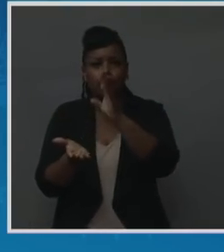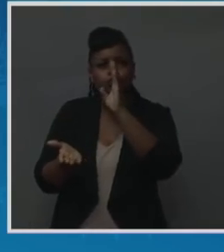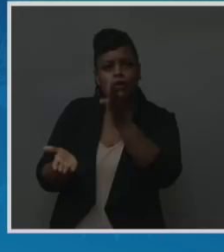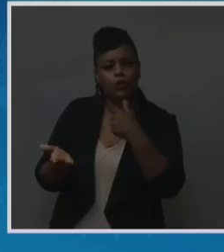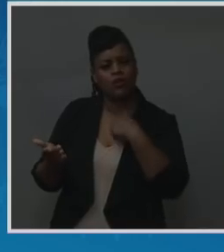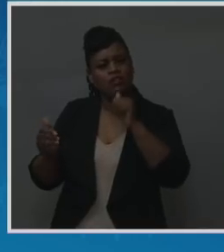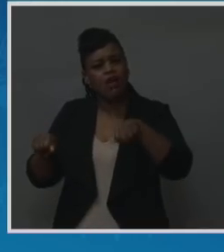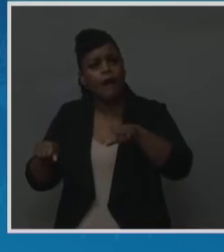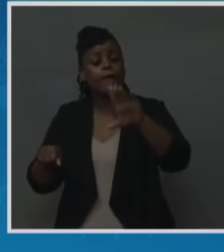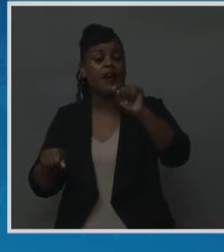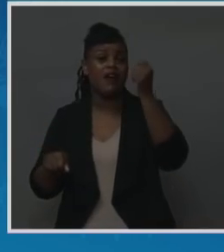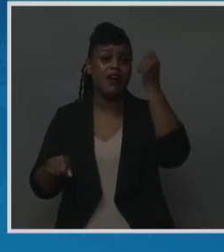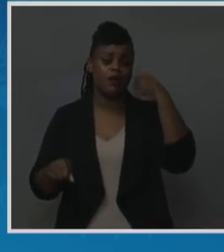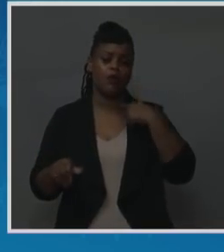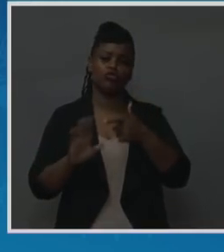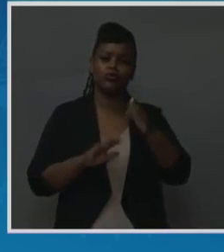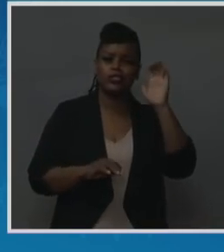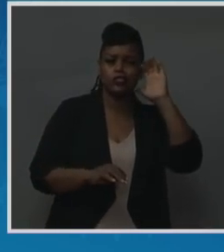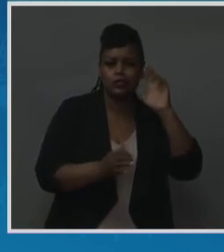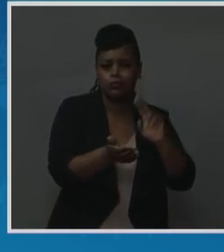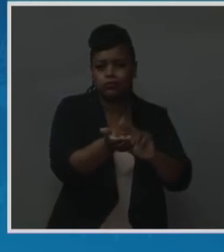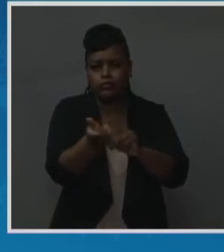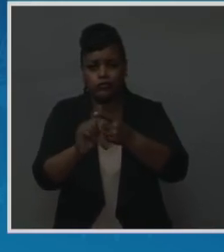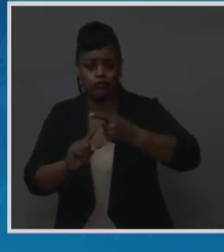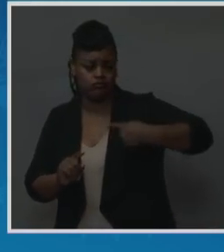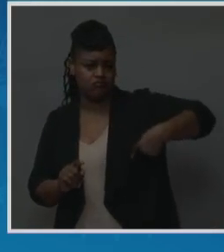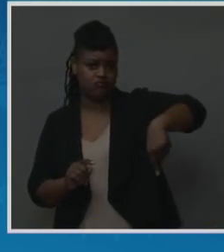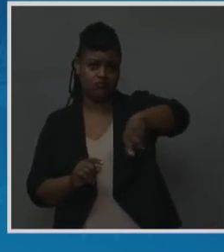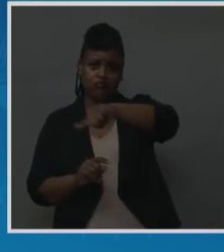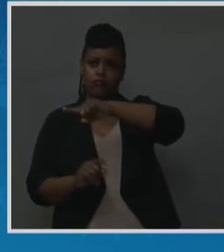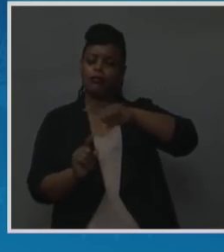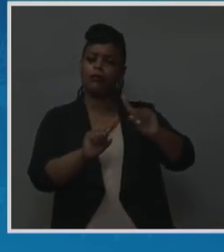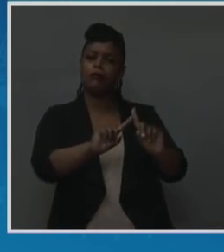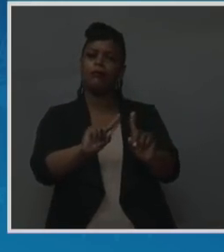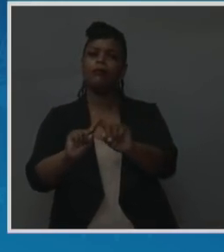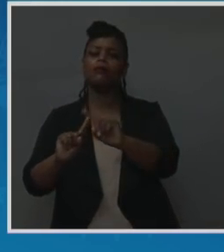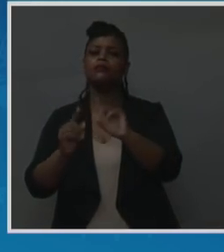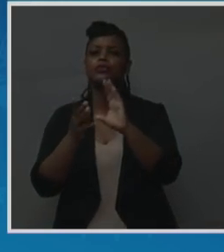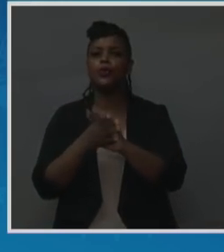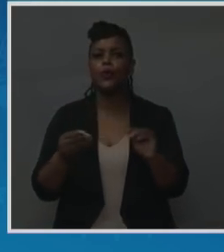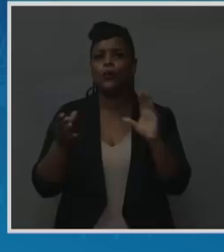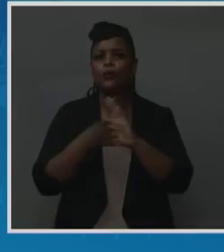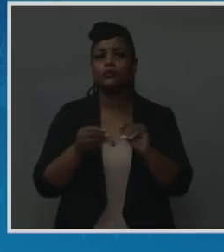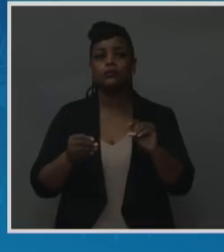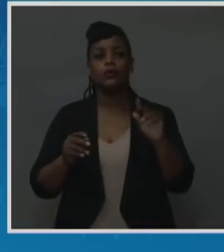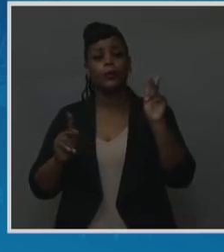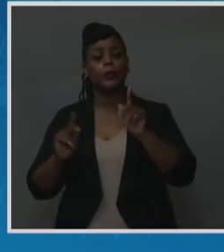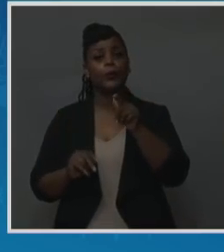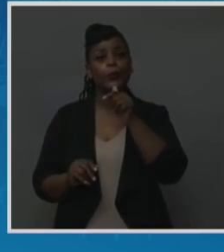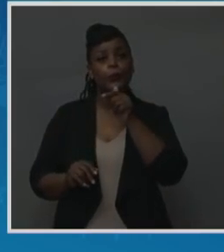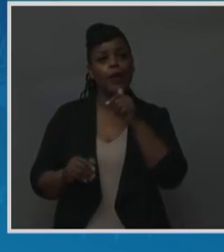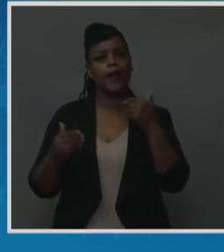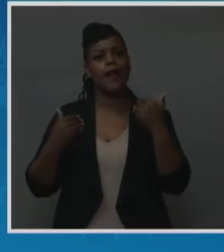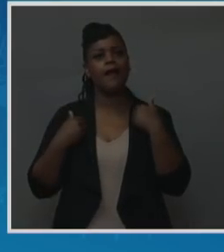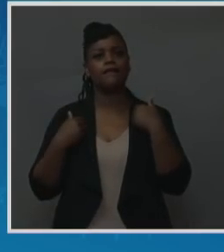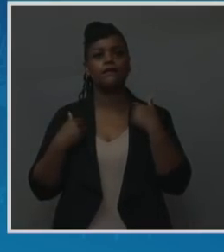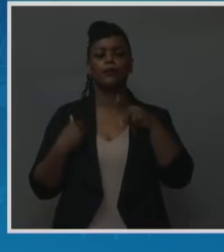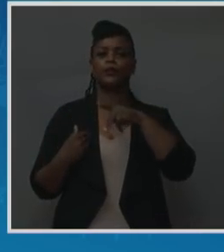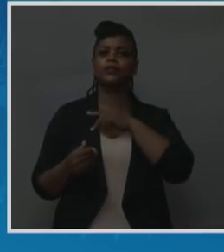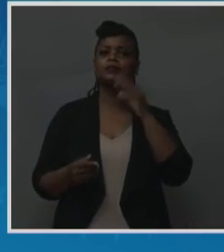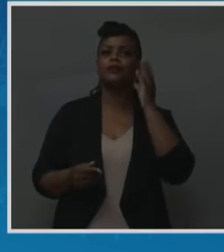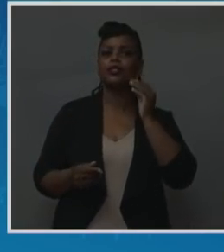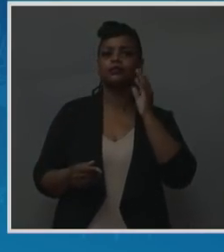from each of you your stories, women who have personally experienced this tragedy